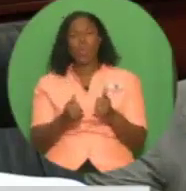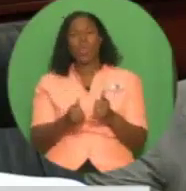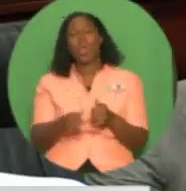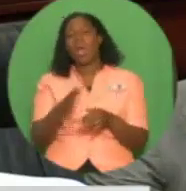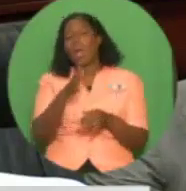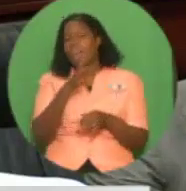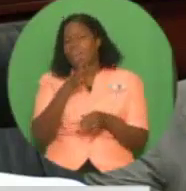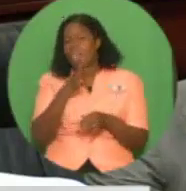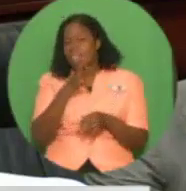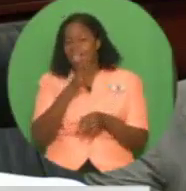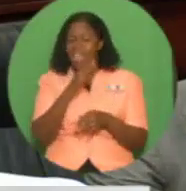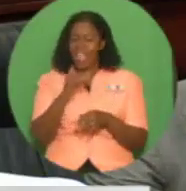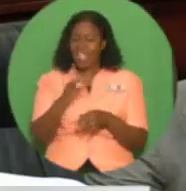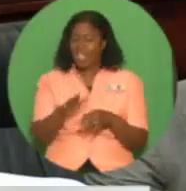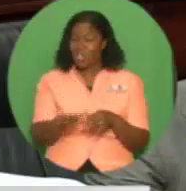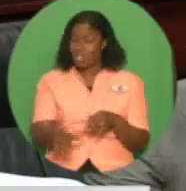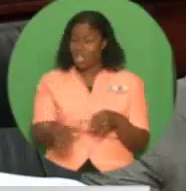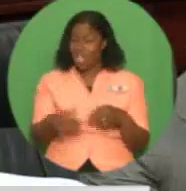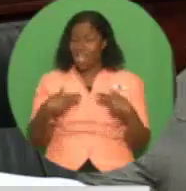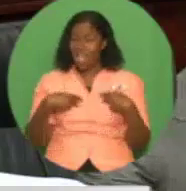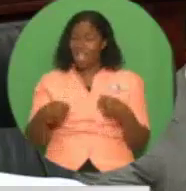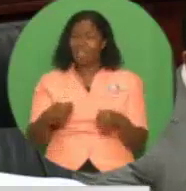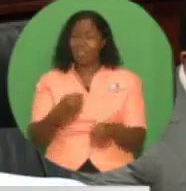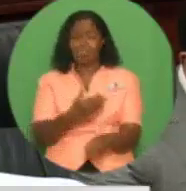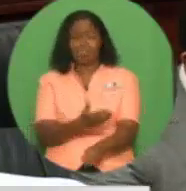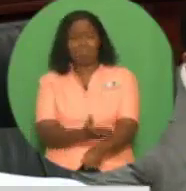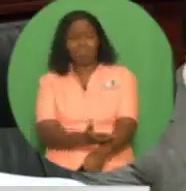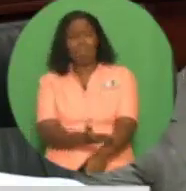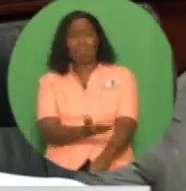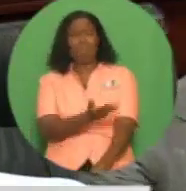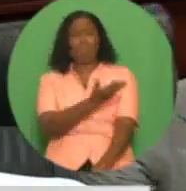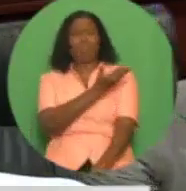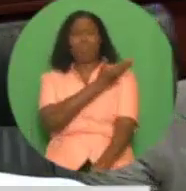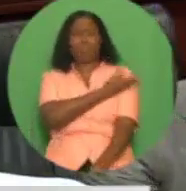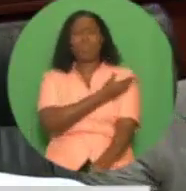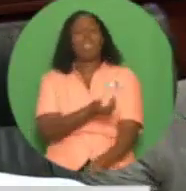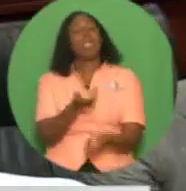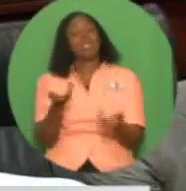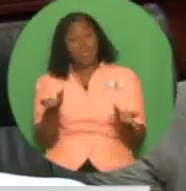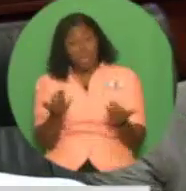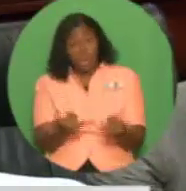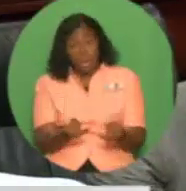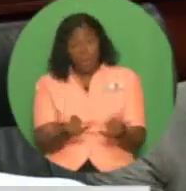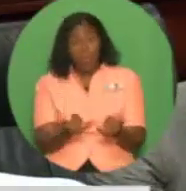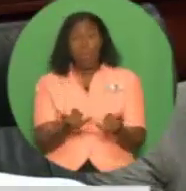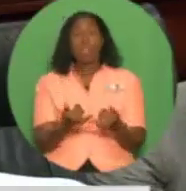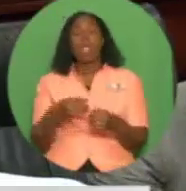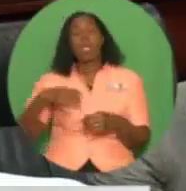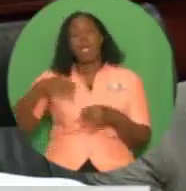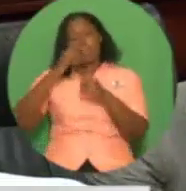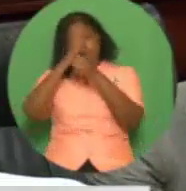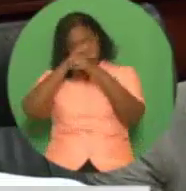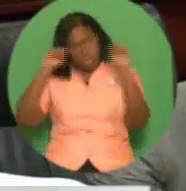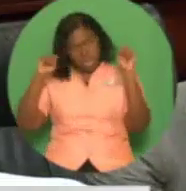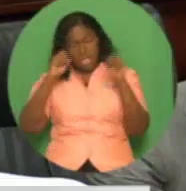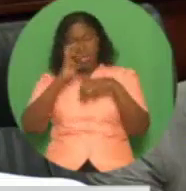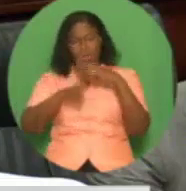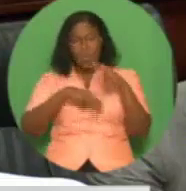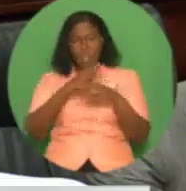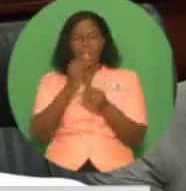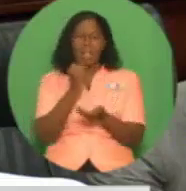goals has been recognized by the President of the World Bank, who has asked the government of Trinidad and Tobago